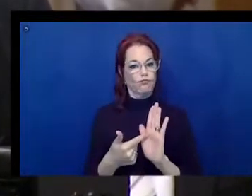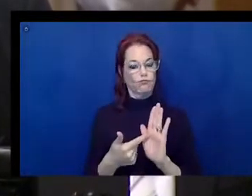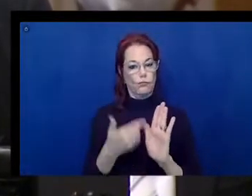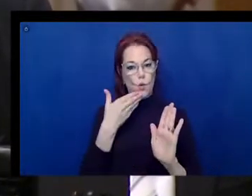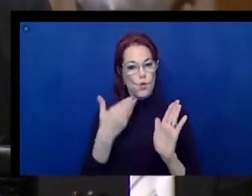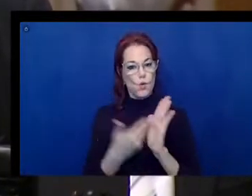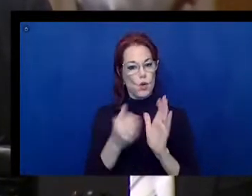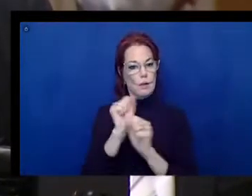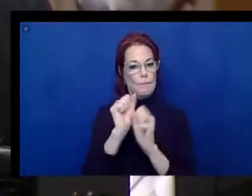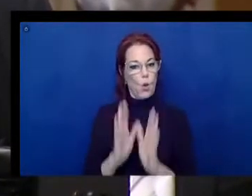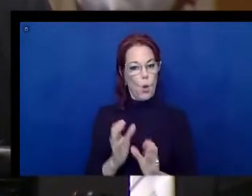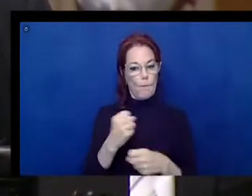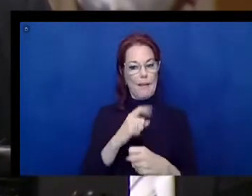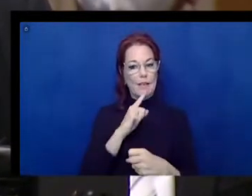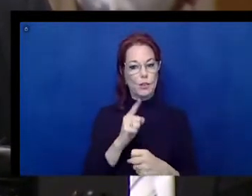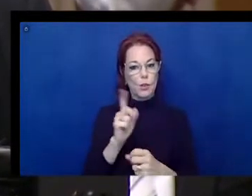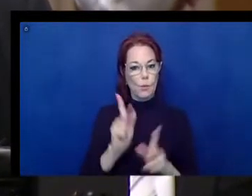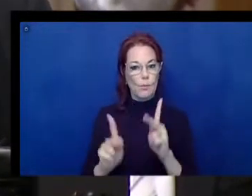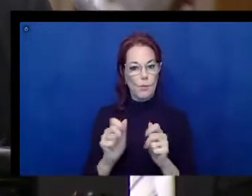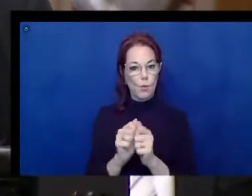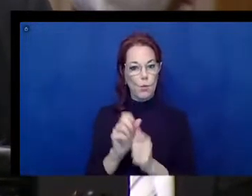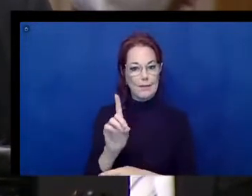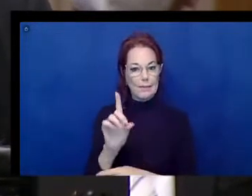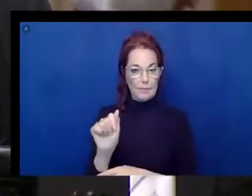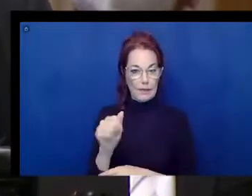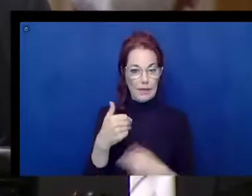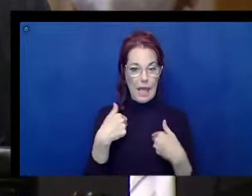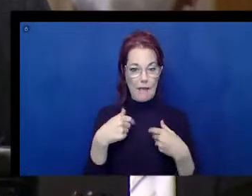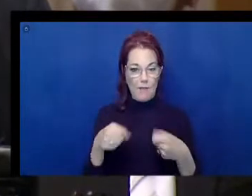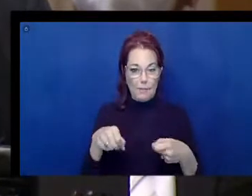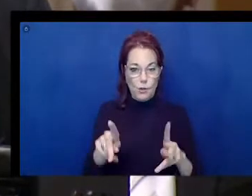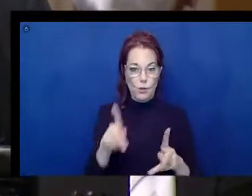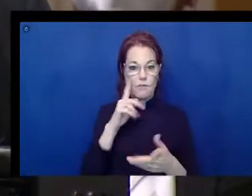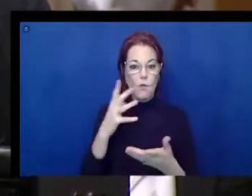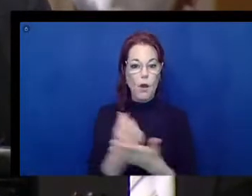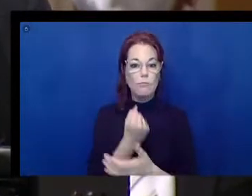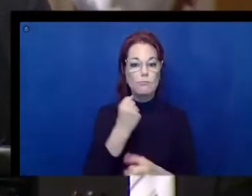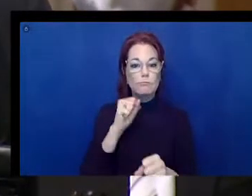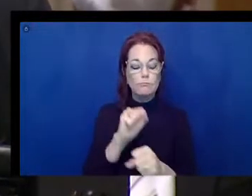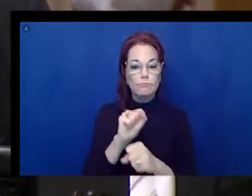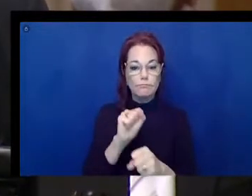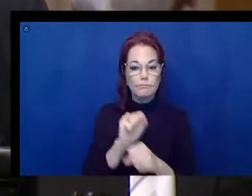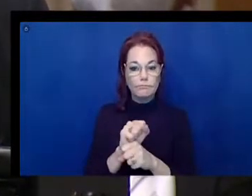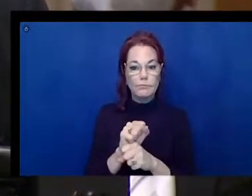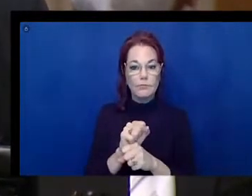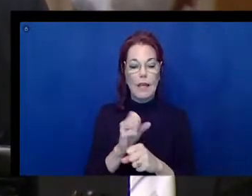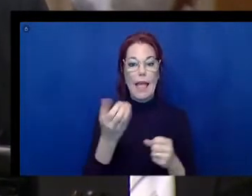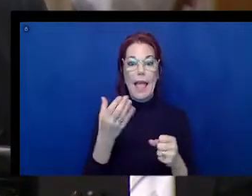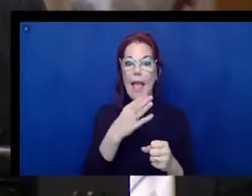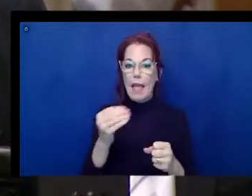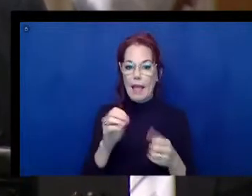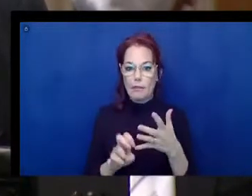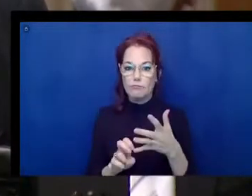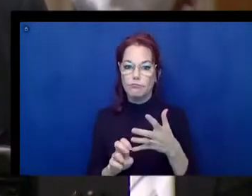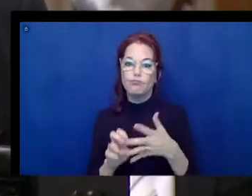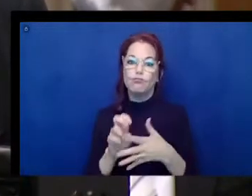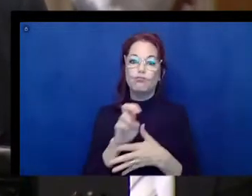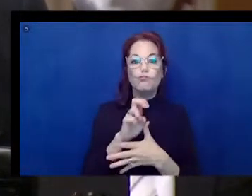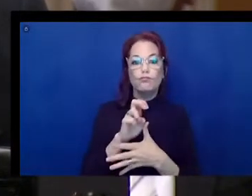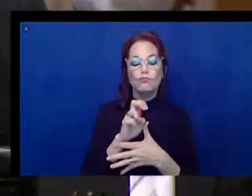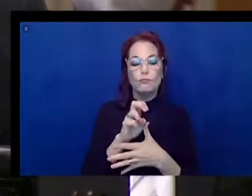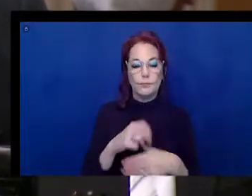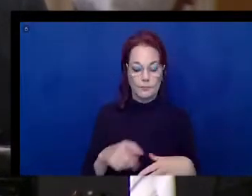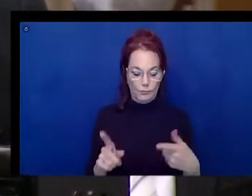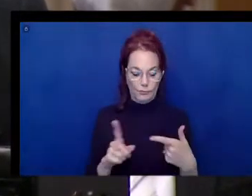people and other people with disabilities have the opportunity to obtain employment, lateral movement, and upward mobility within the federal government. Two, the federal